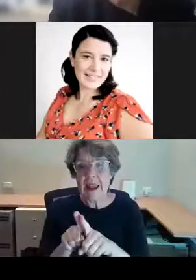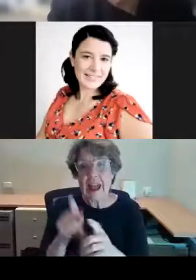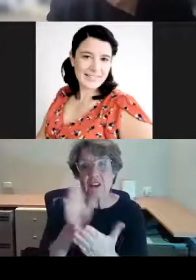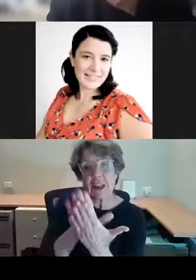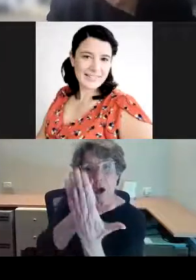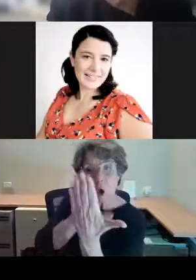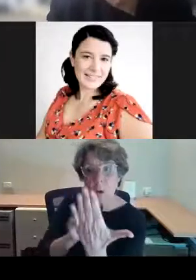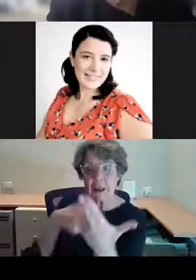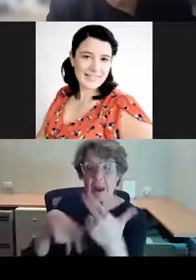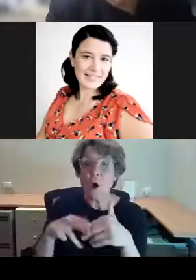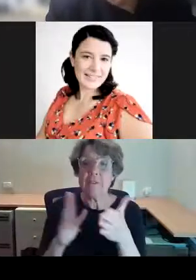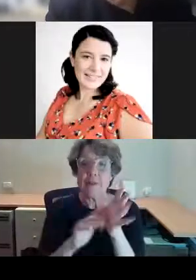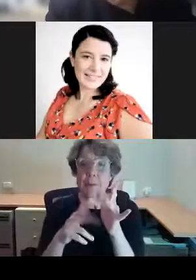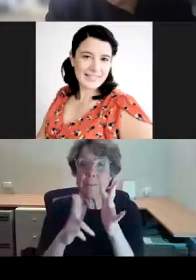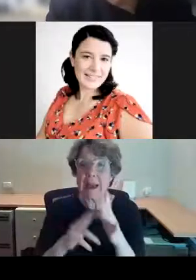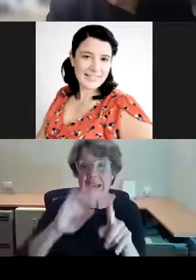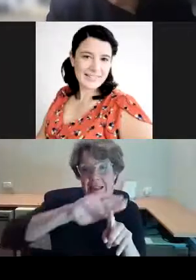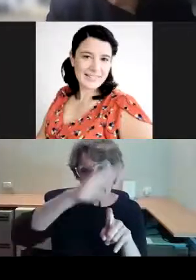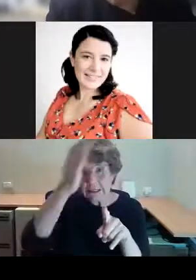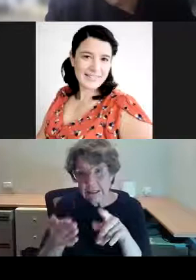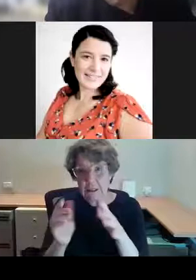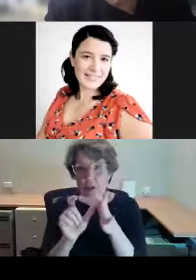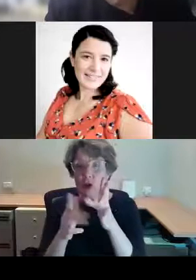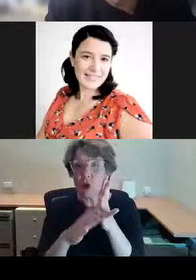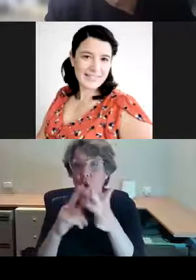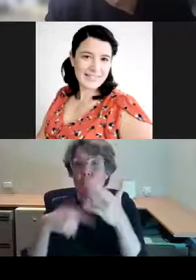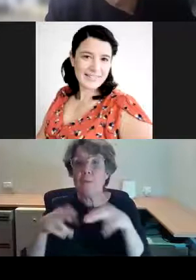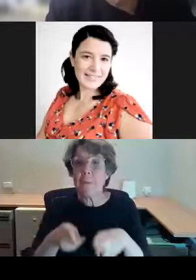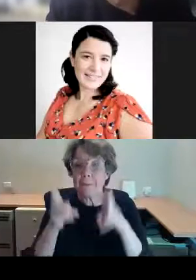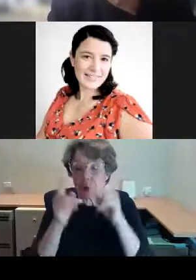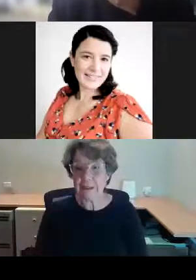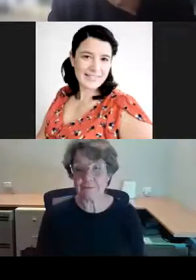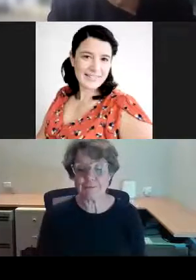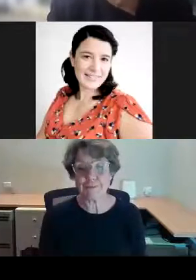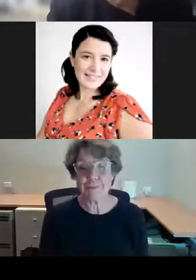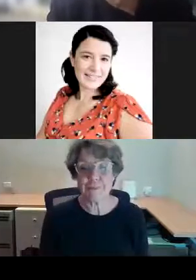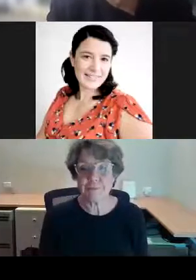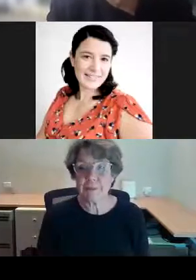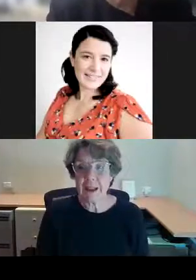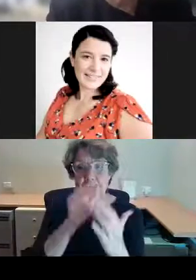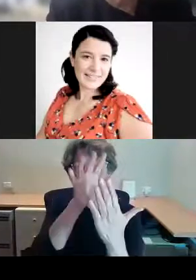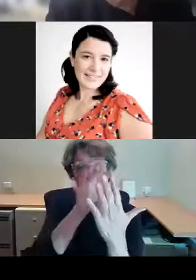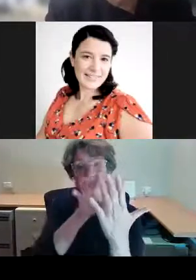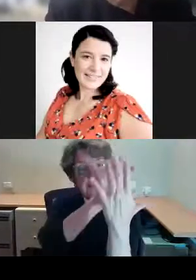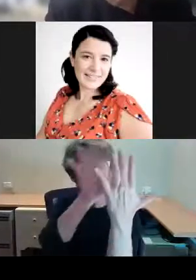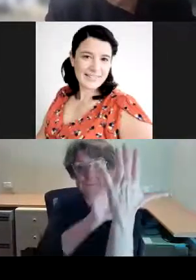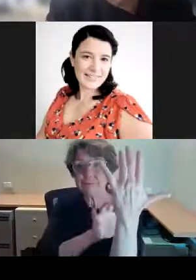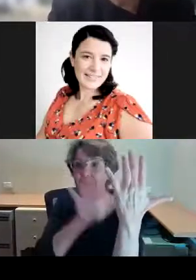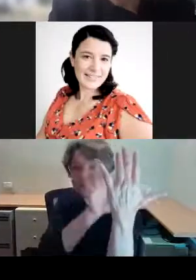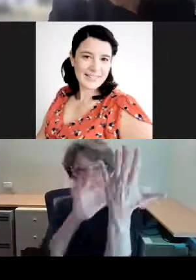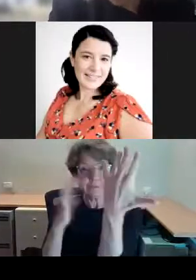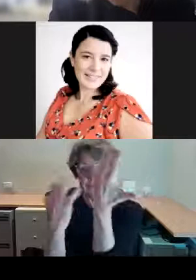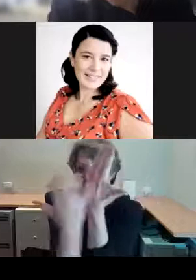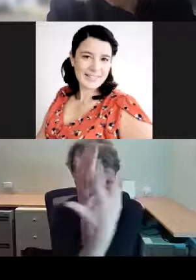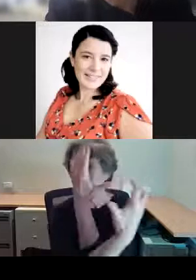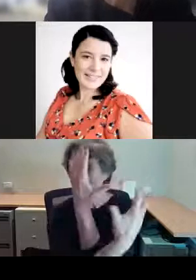the main dome of the building. And the decorative ornament and scroll work underneath that was